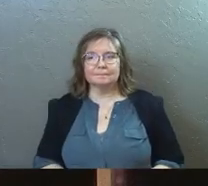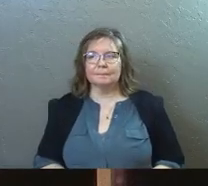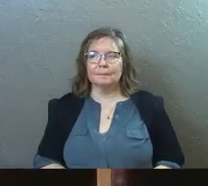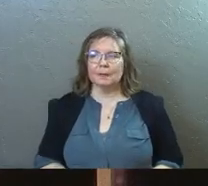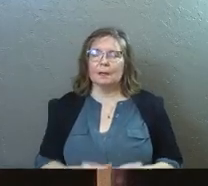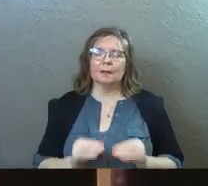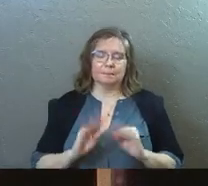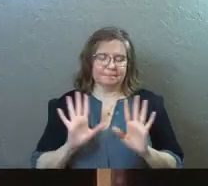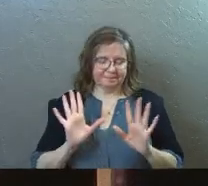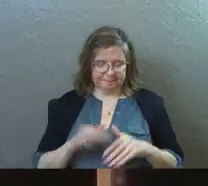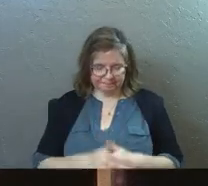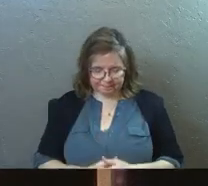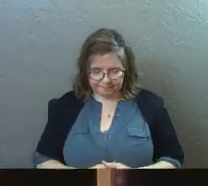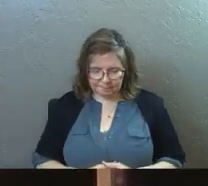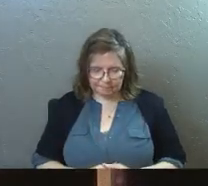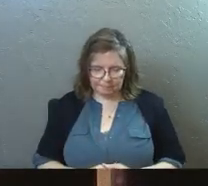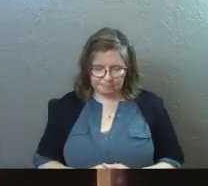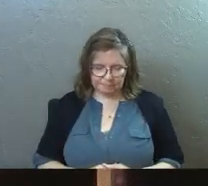More to say.